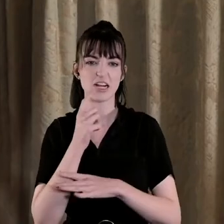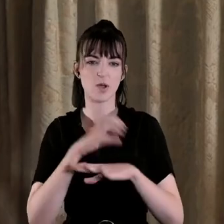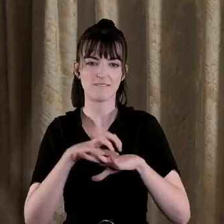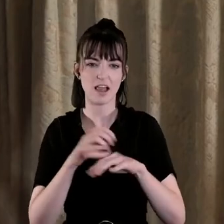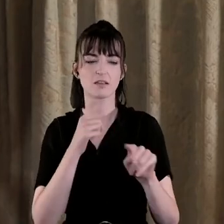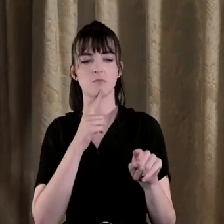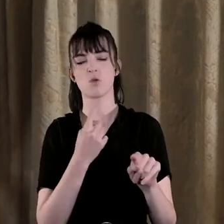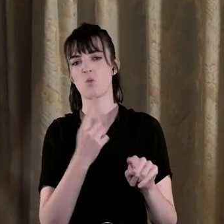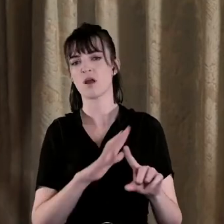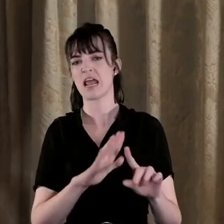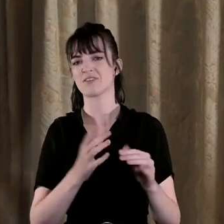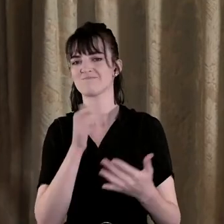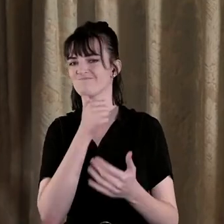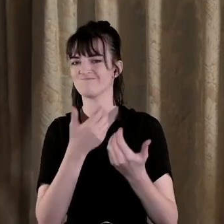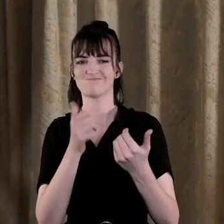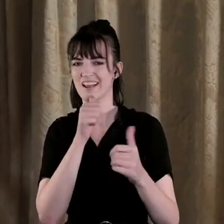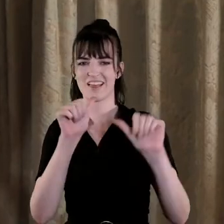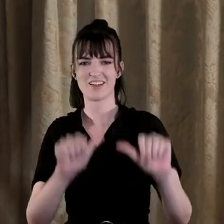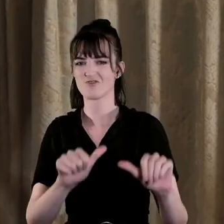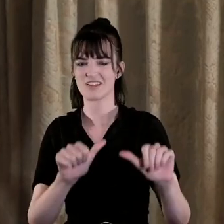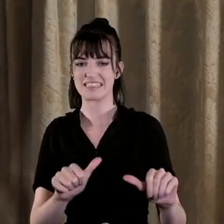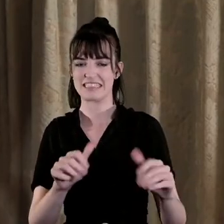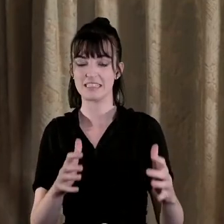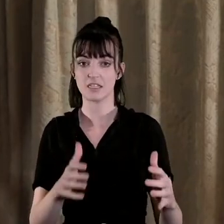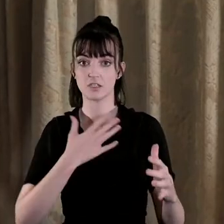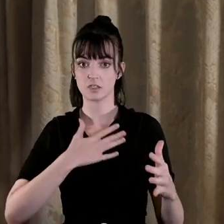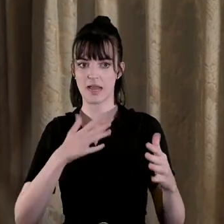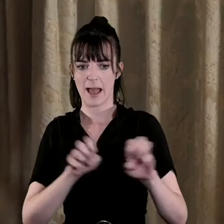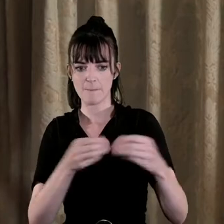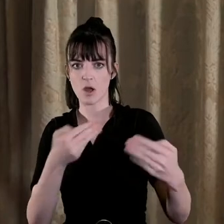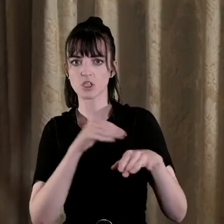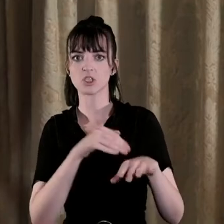disagreement or lack of consensus anyways on the scale of it you know